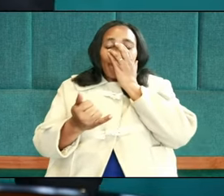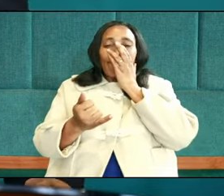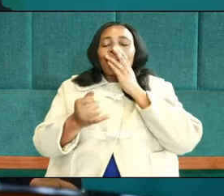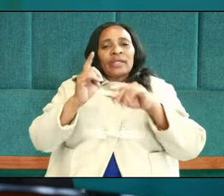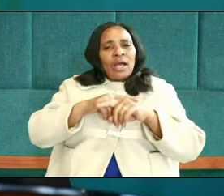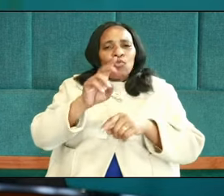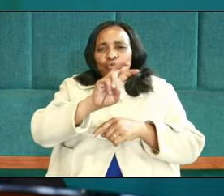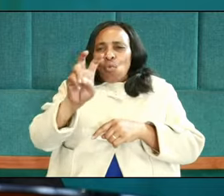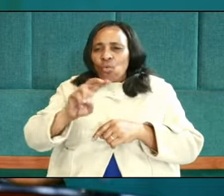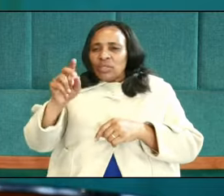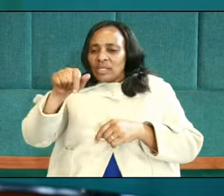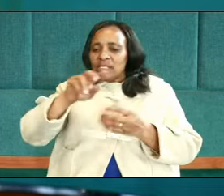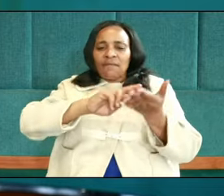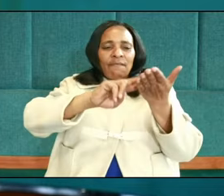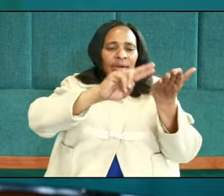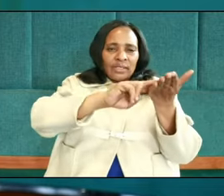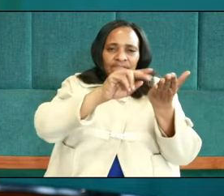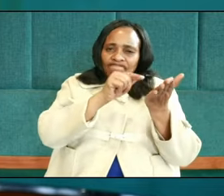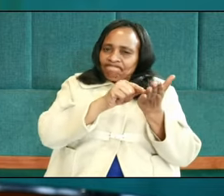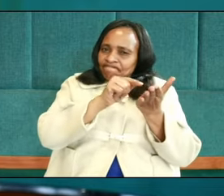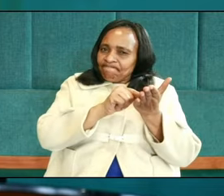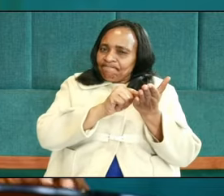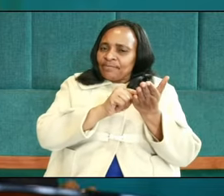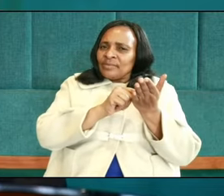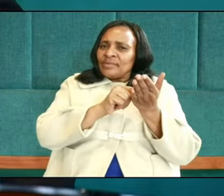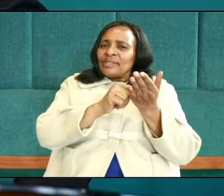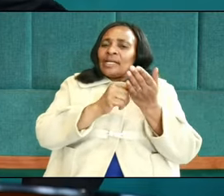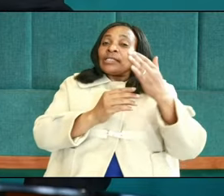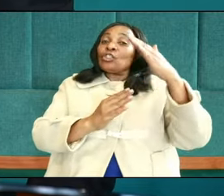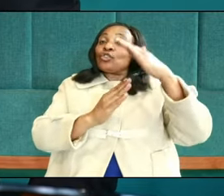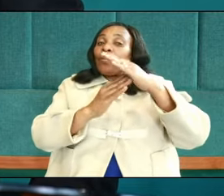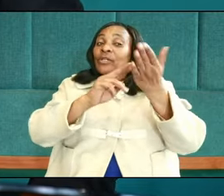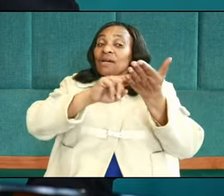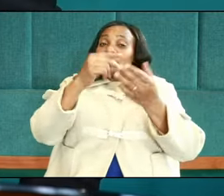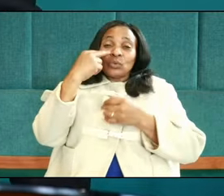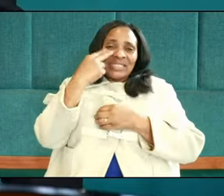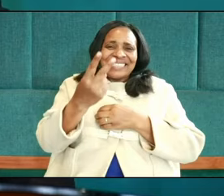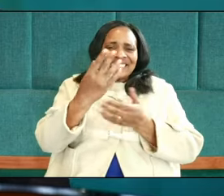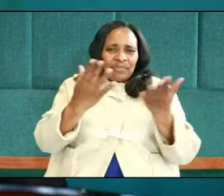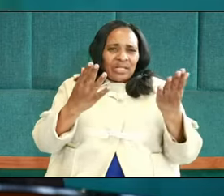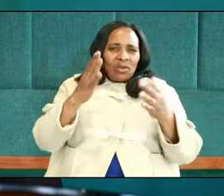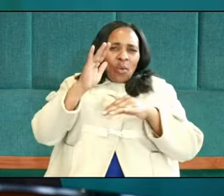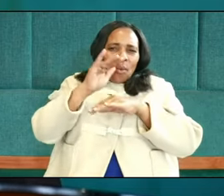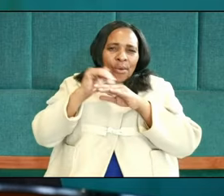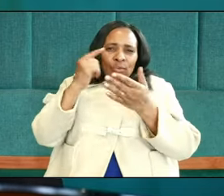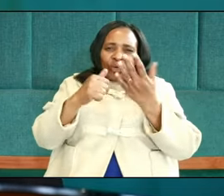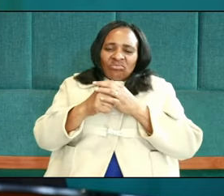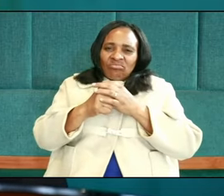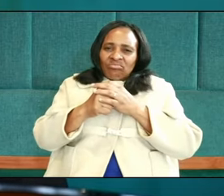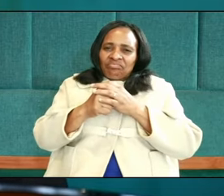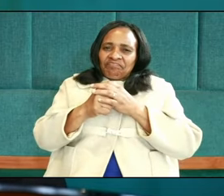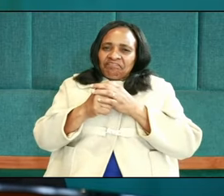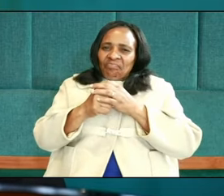at the top of the text, you see something called the subscription.